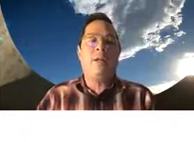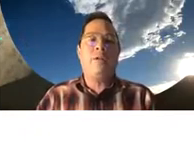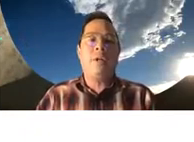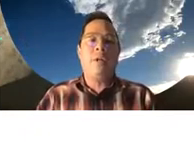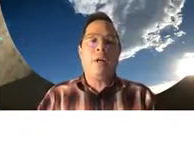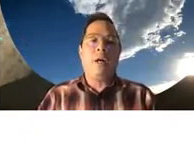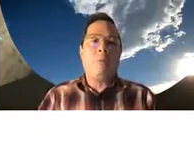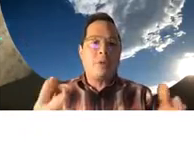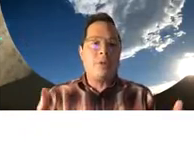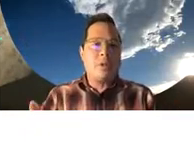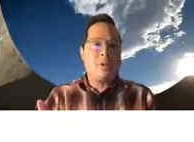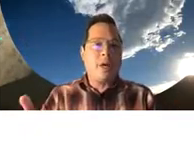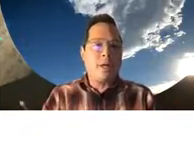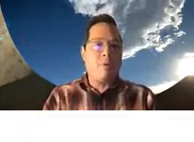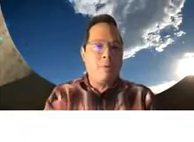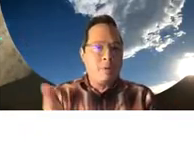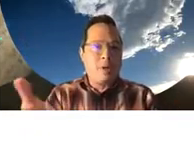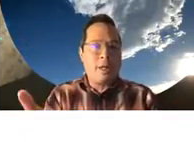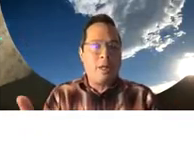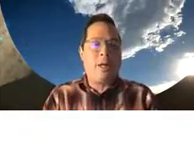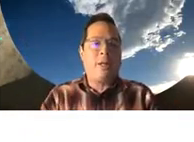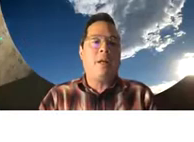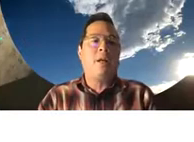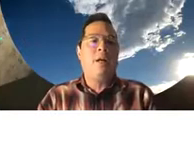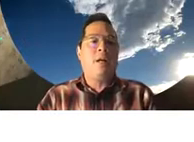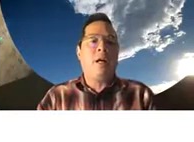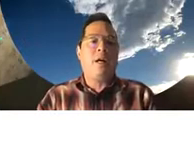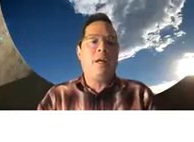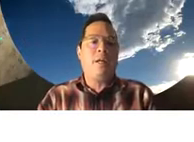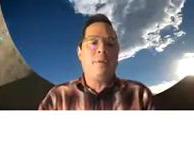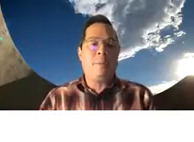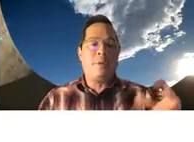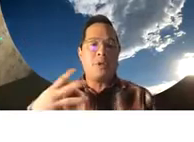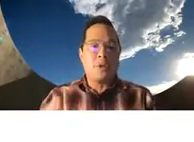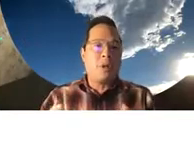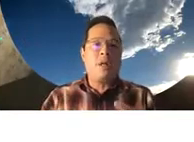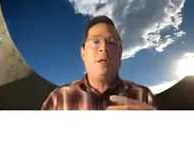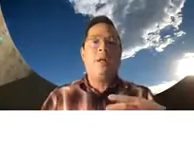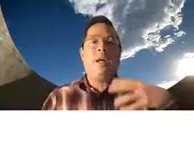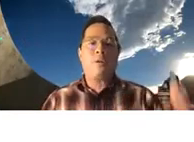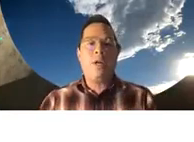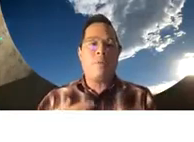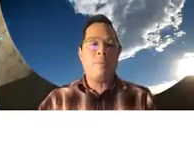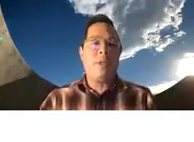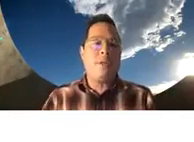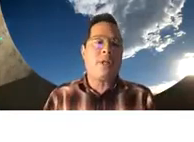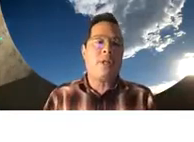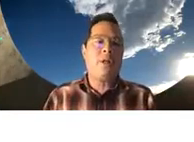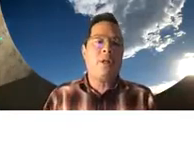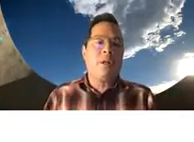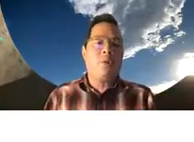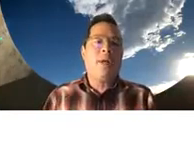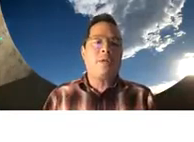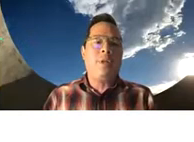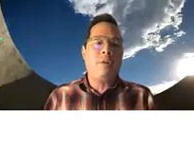and uh what we're just talking what we've been talking about here uh is being able to restore and create for communities of